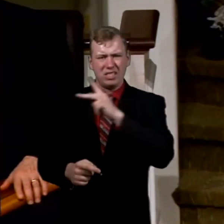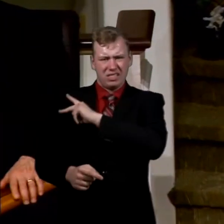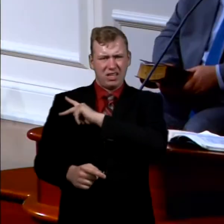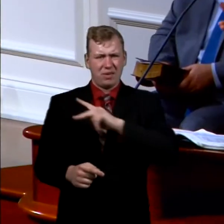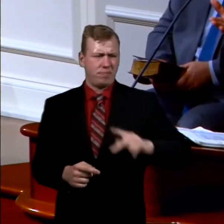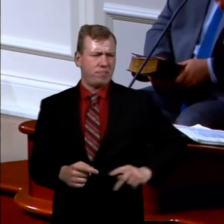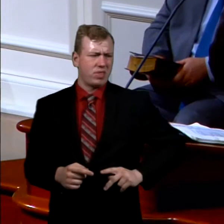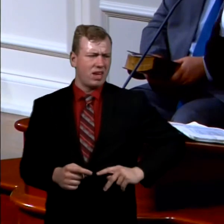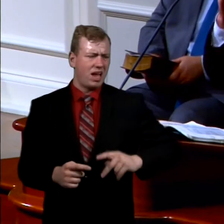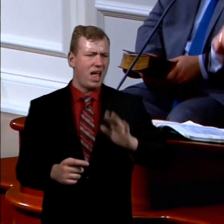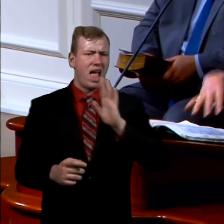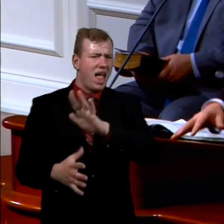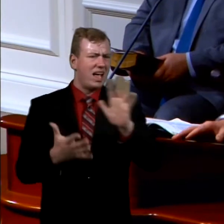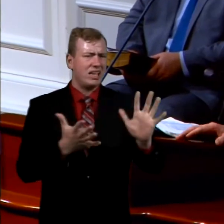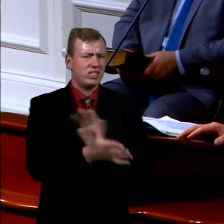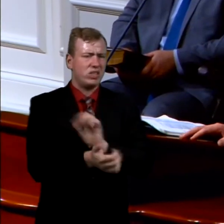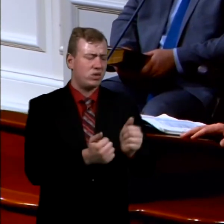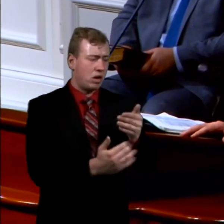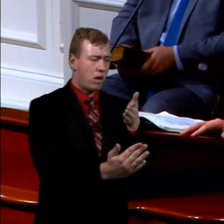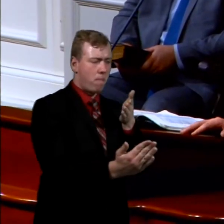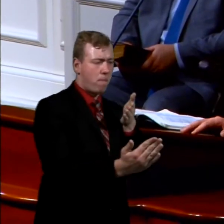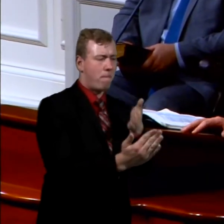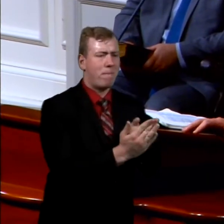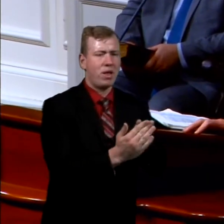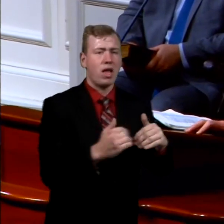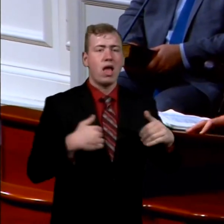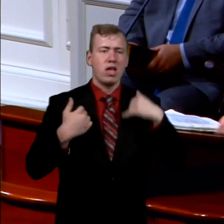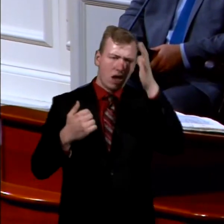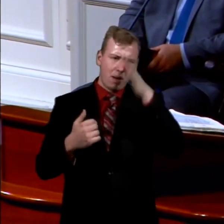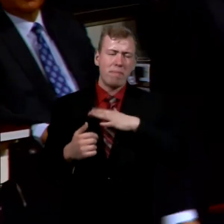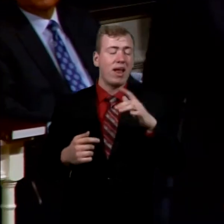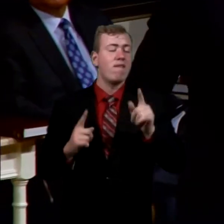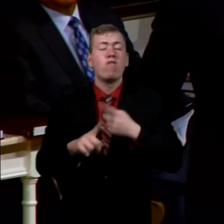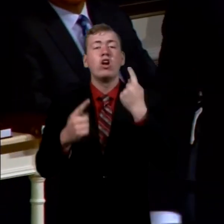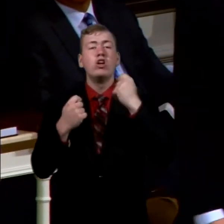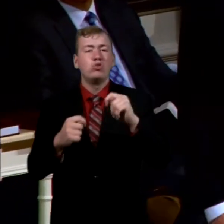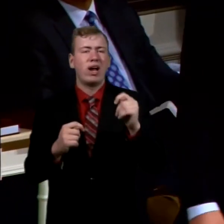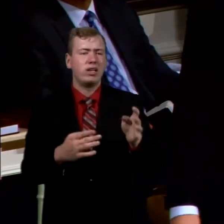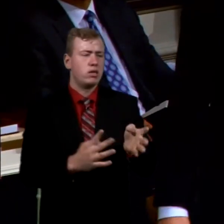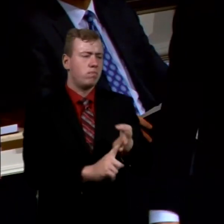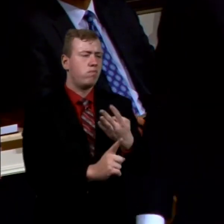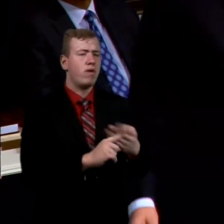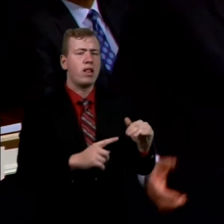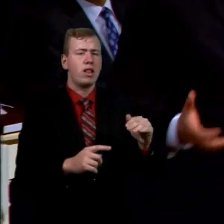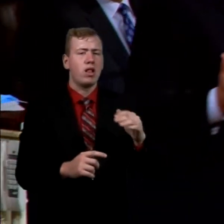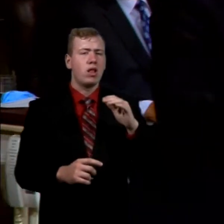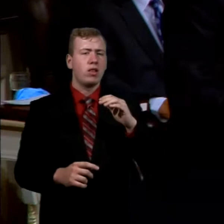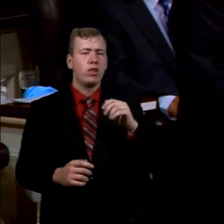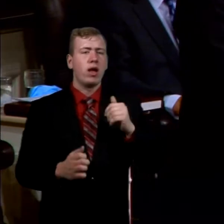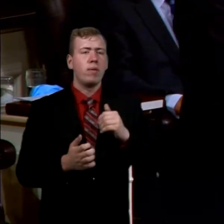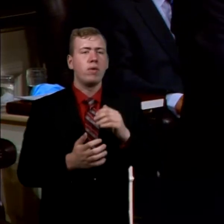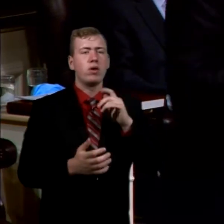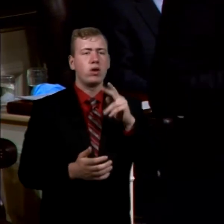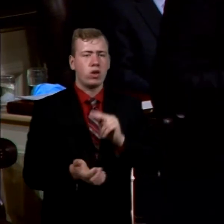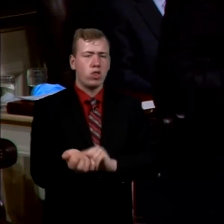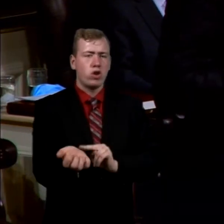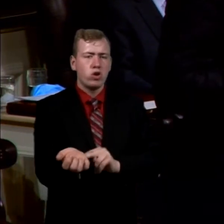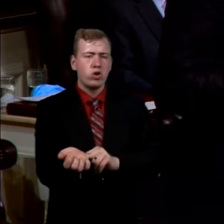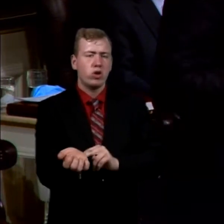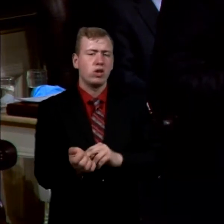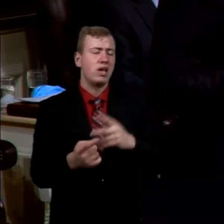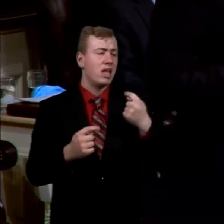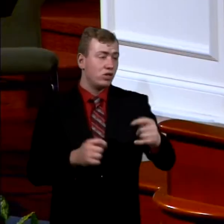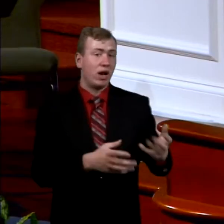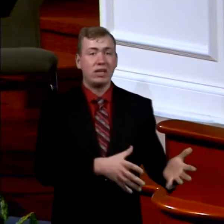his destruction was against young men. First, he tried to do it with the midwives. And then, of course, went ahead and started taking them out of their